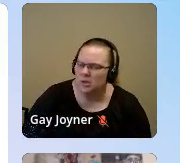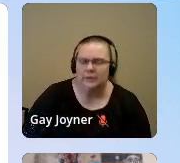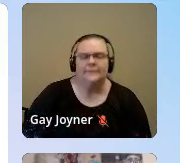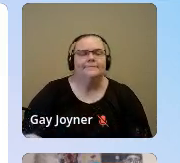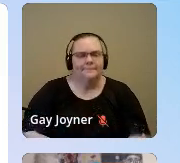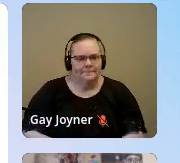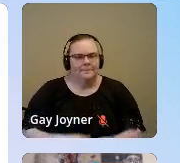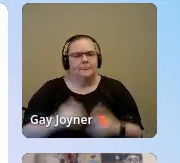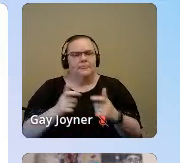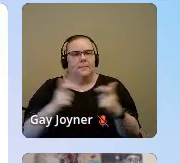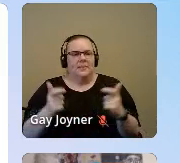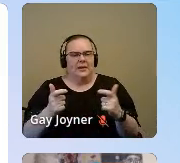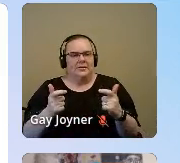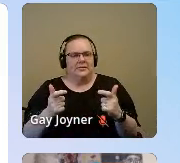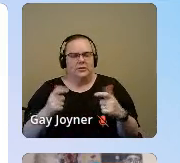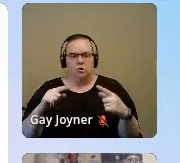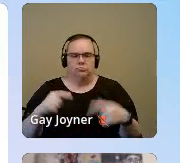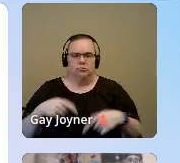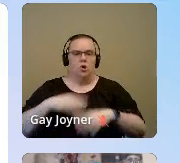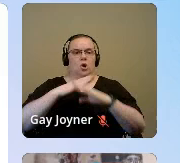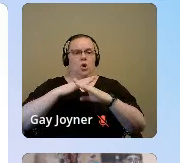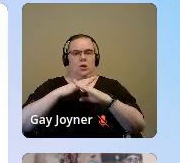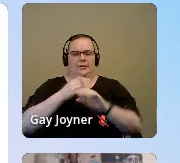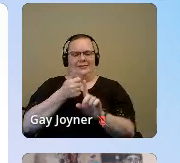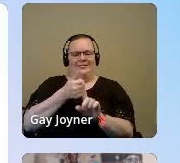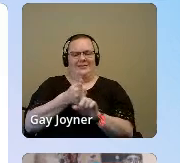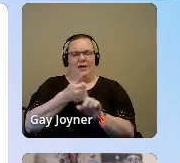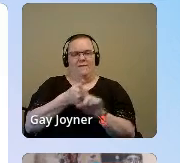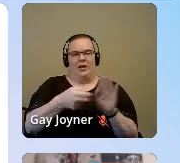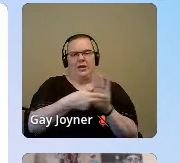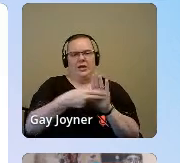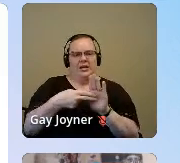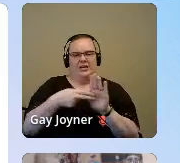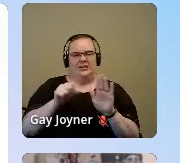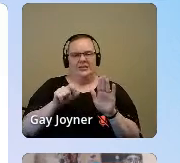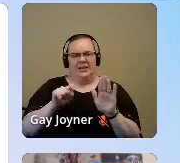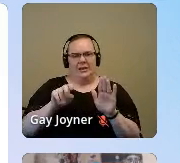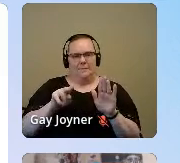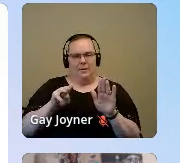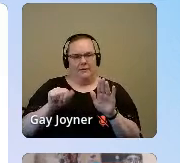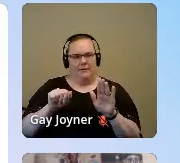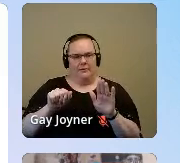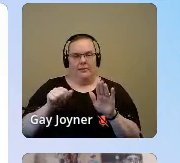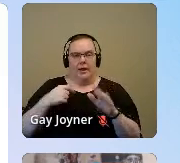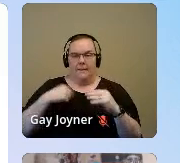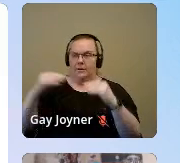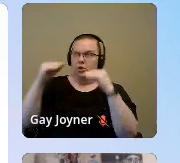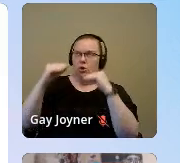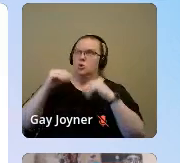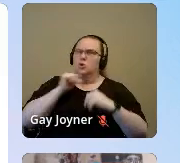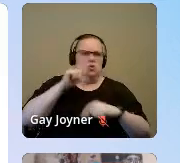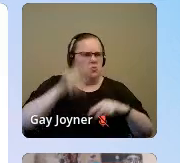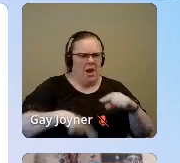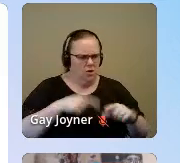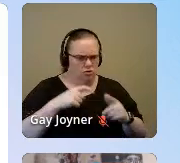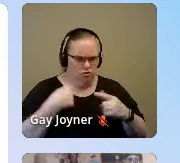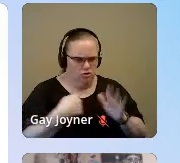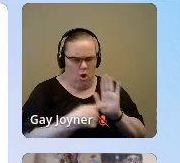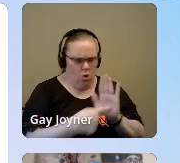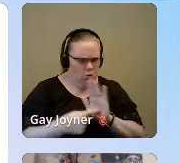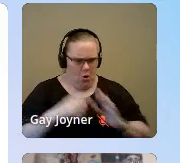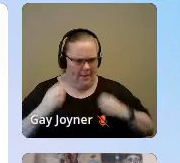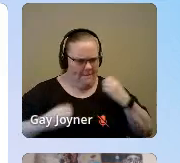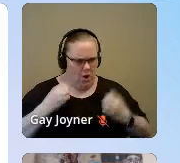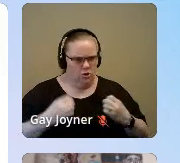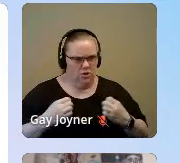The biggest self, the biggest hurdle is self stigma. I've been taught I can't have emotions or show emotions and then add being black and having a mental health condition.